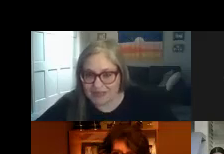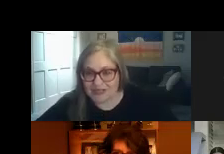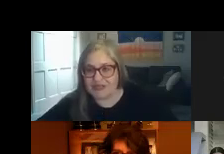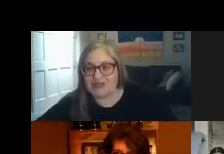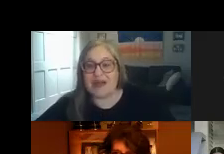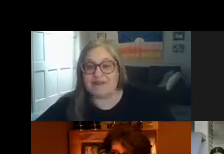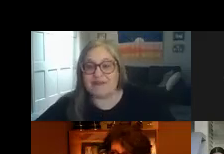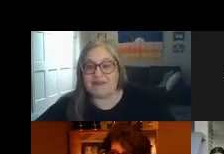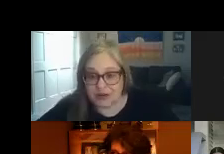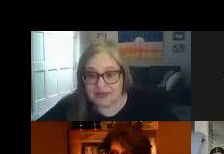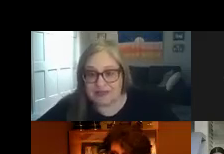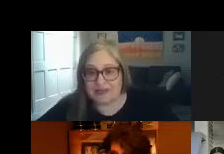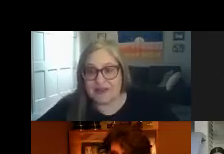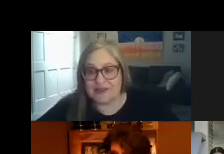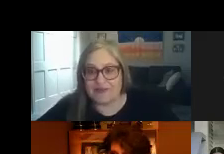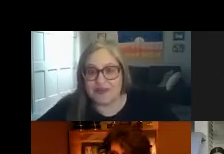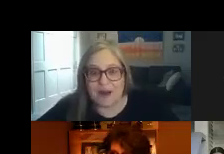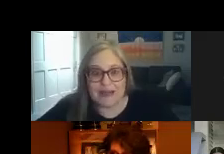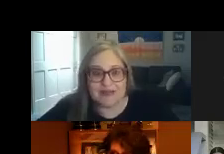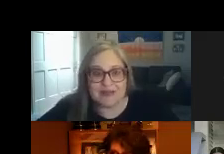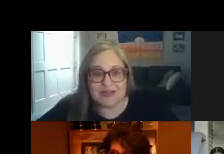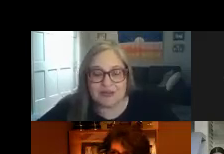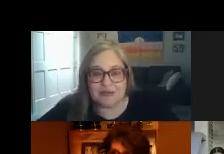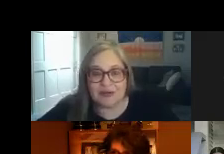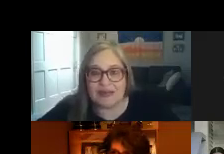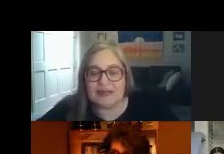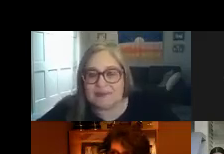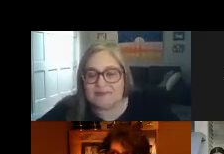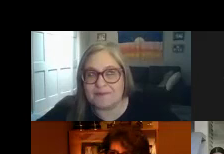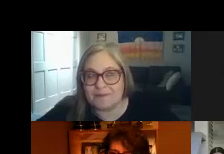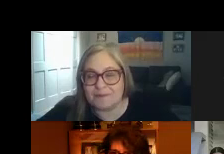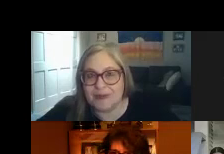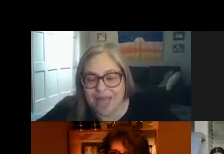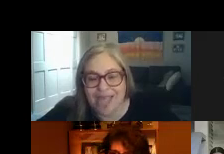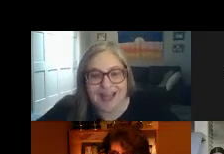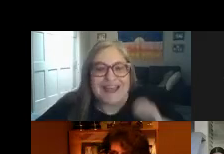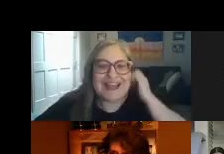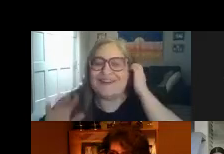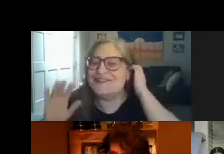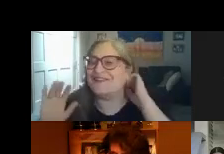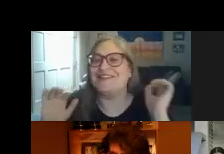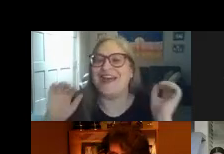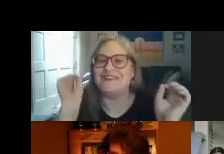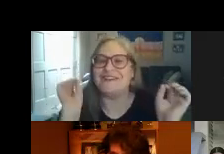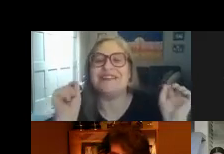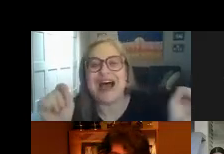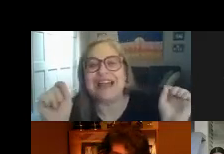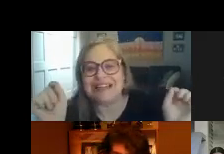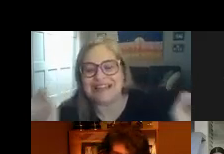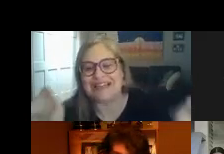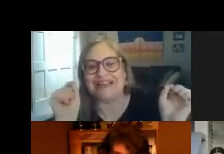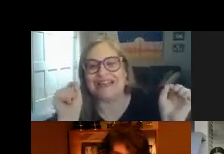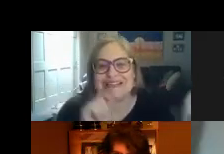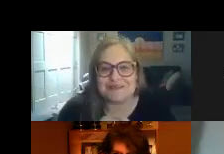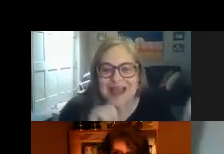evaluation you have a recourse you have the right to an end i always forget the acronyms an